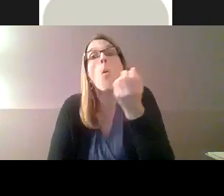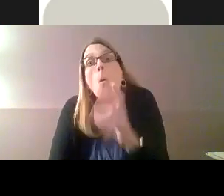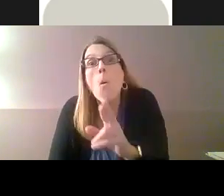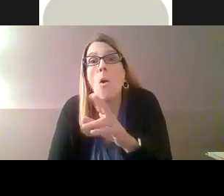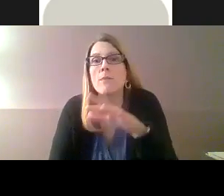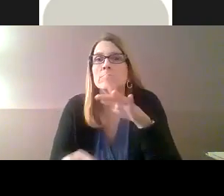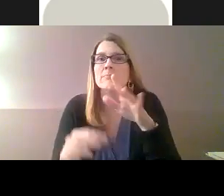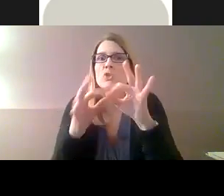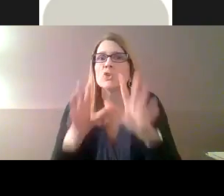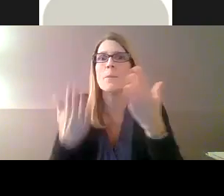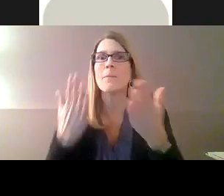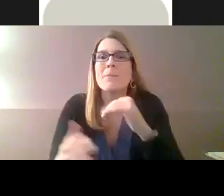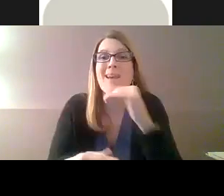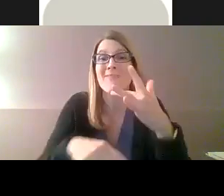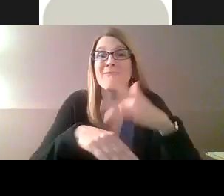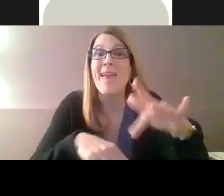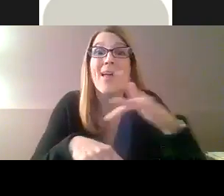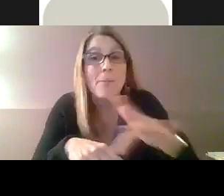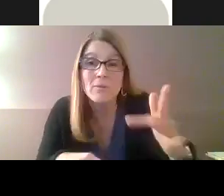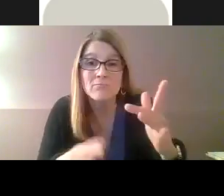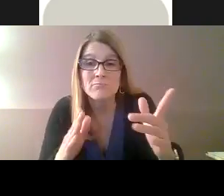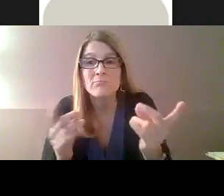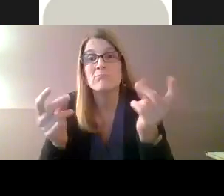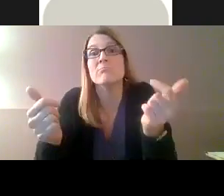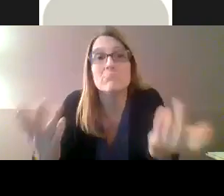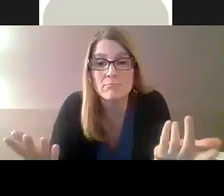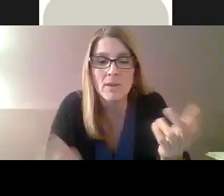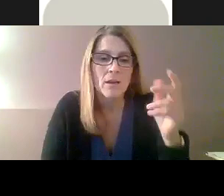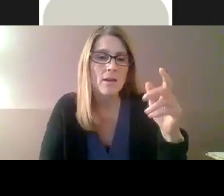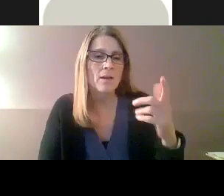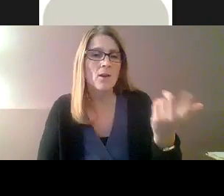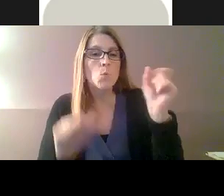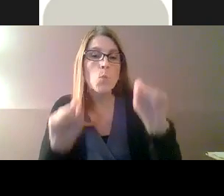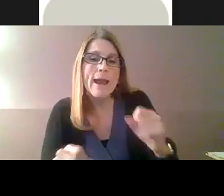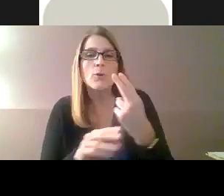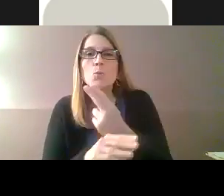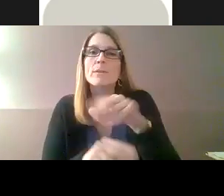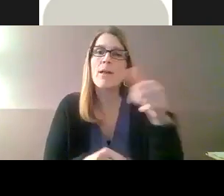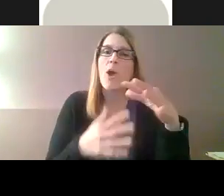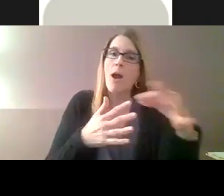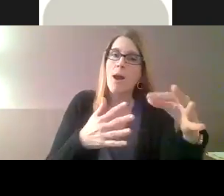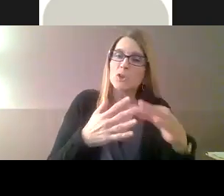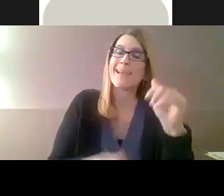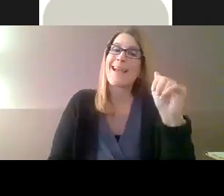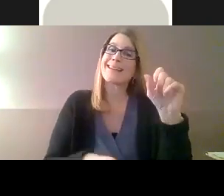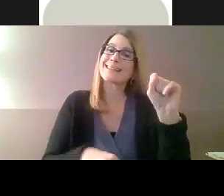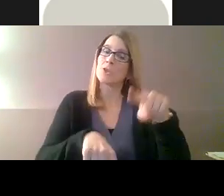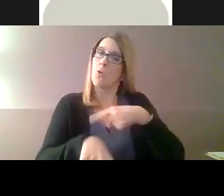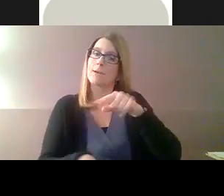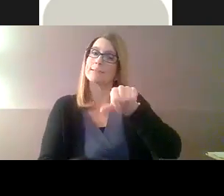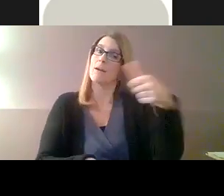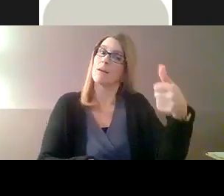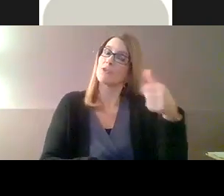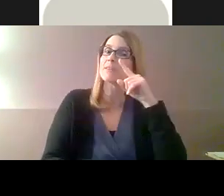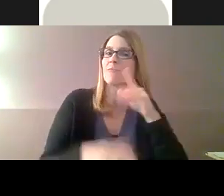or American Sign Language, or maybe an interpreter isn't available at that moment. There are